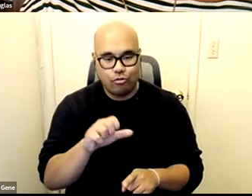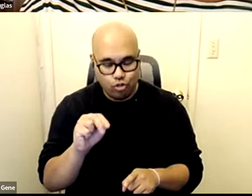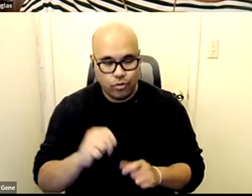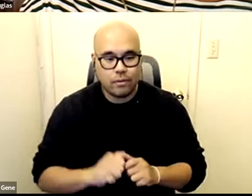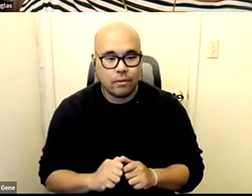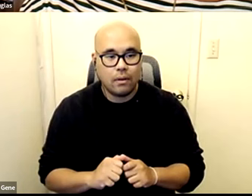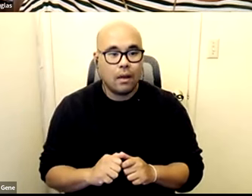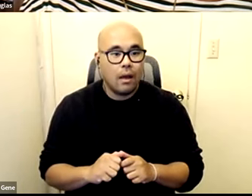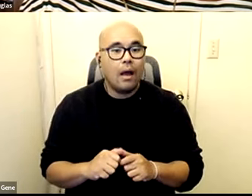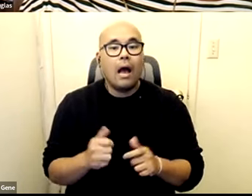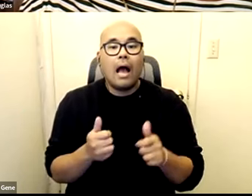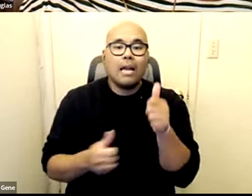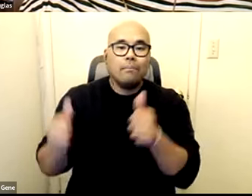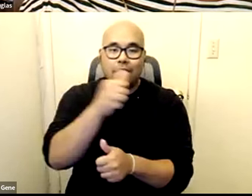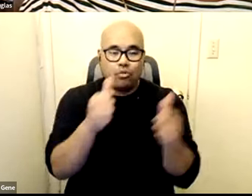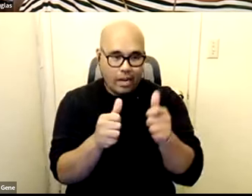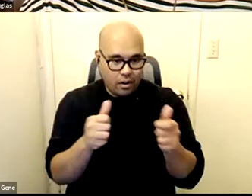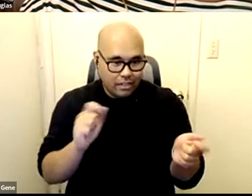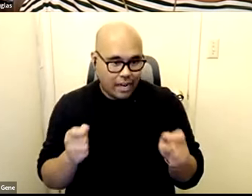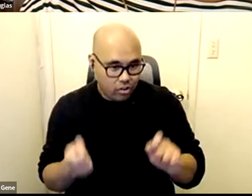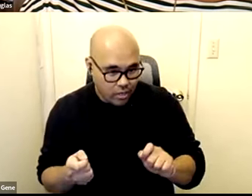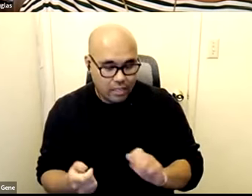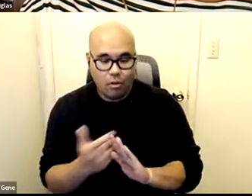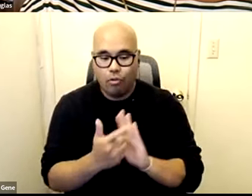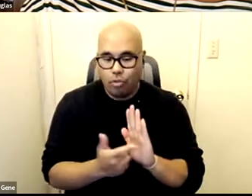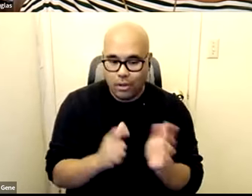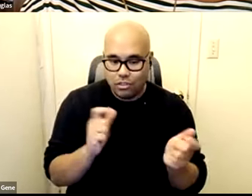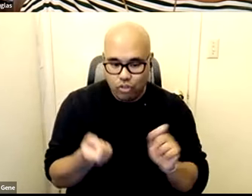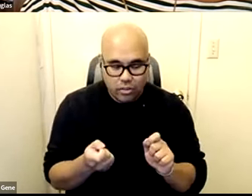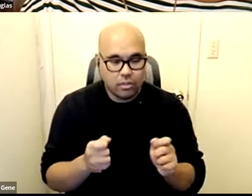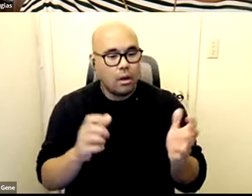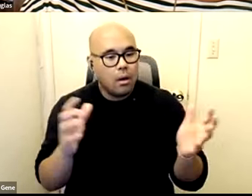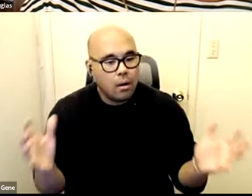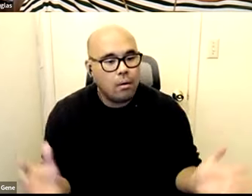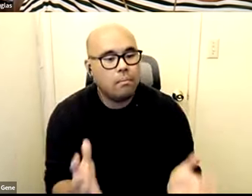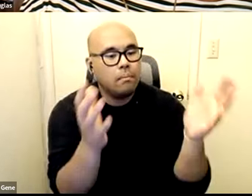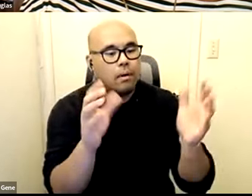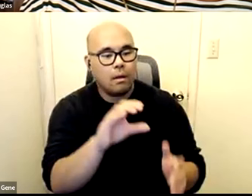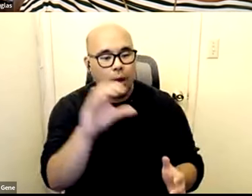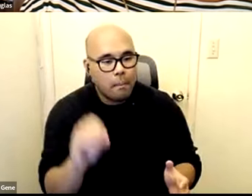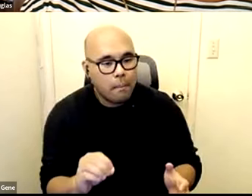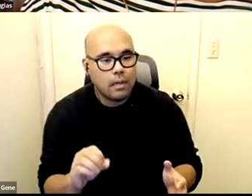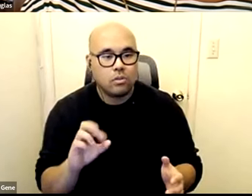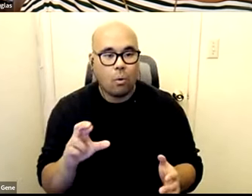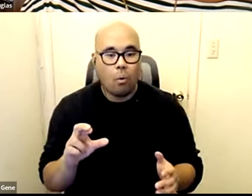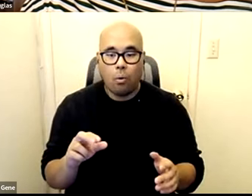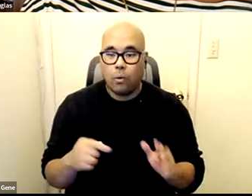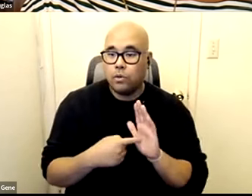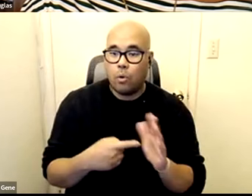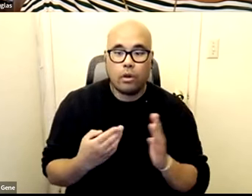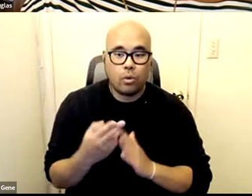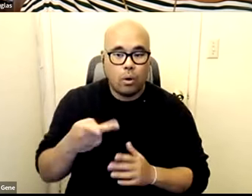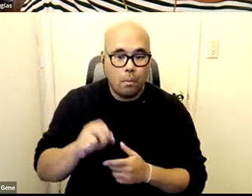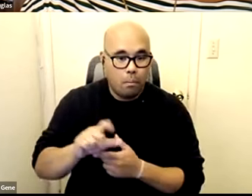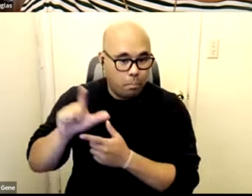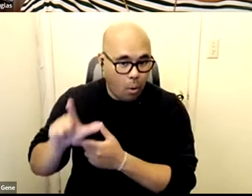of change or state or local laws or regulation changes or pushing companies or you know demonstrating through polling and really showing